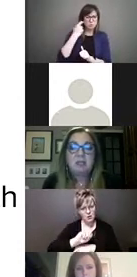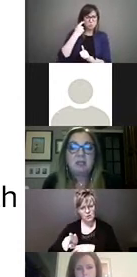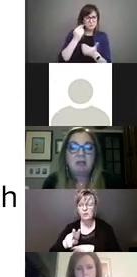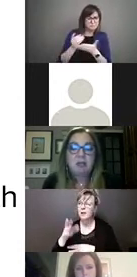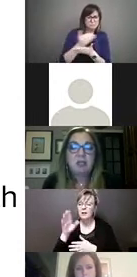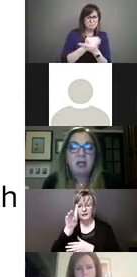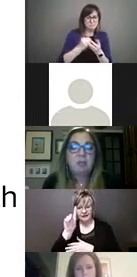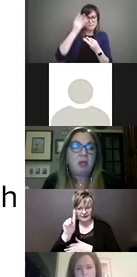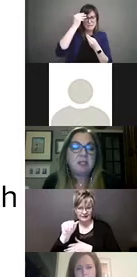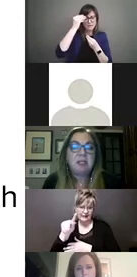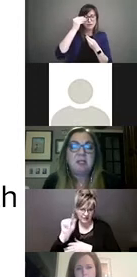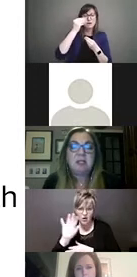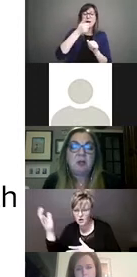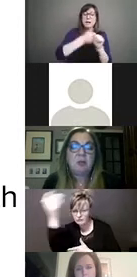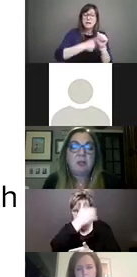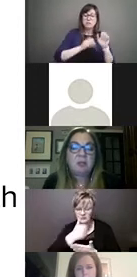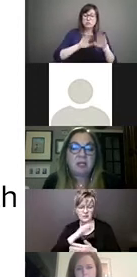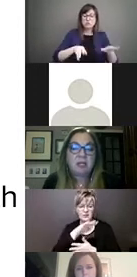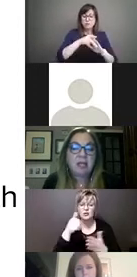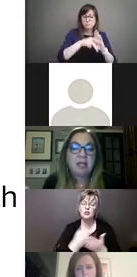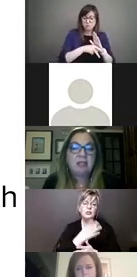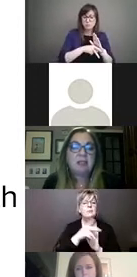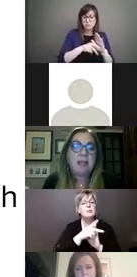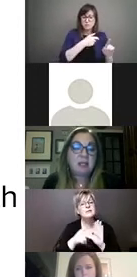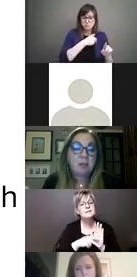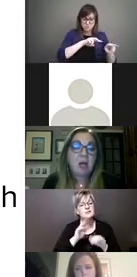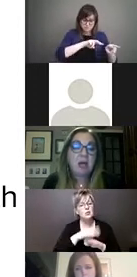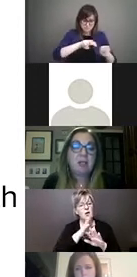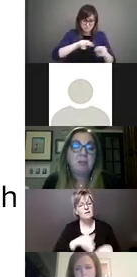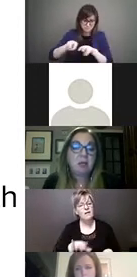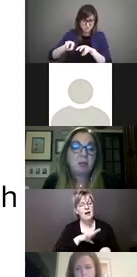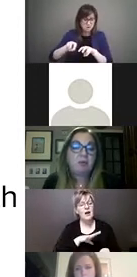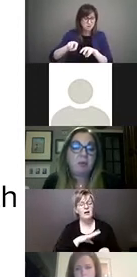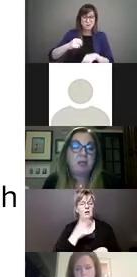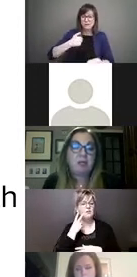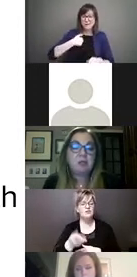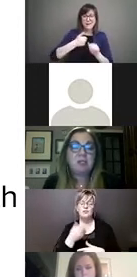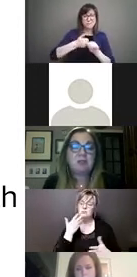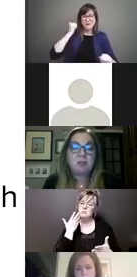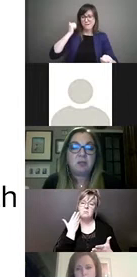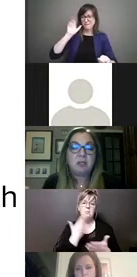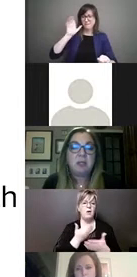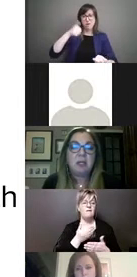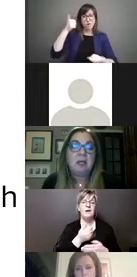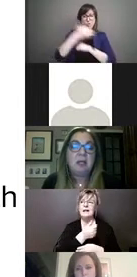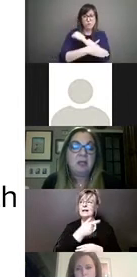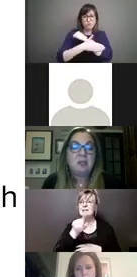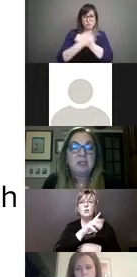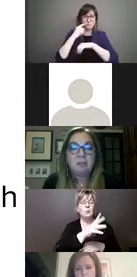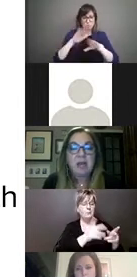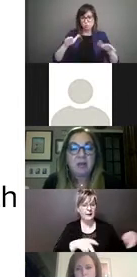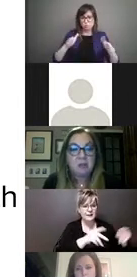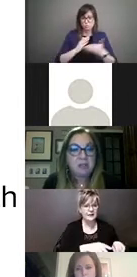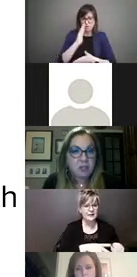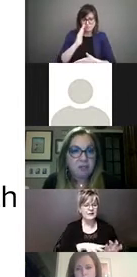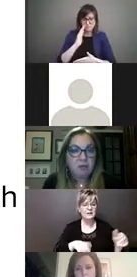that in every child policy indicator we looked at, Canada lags behind better performing countries for children. And you see